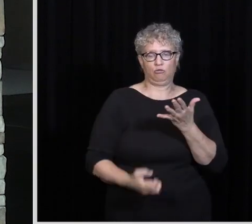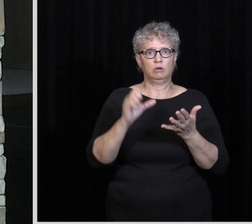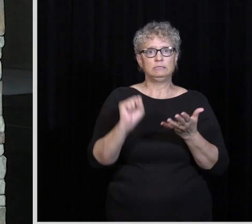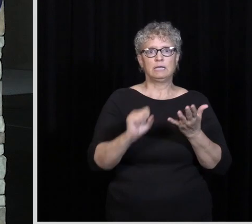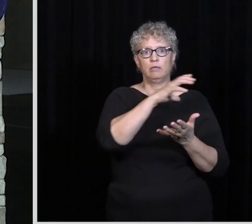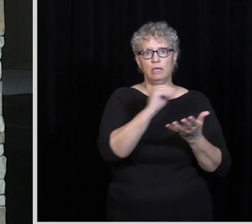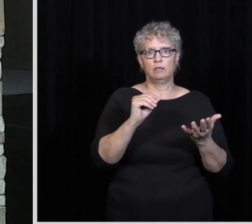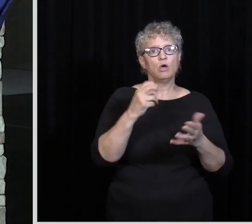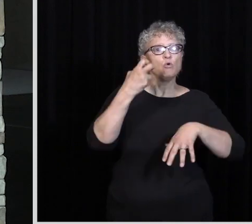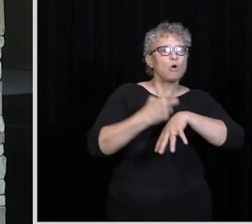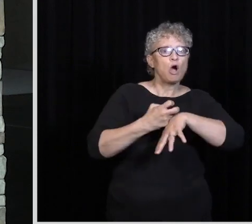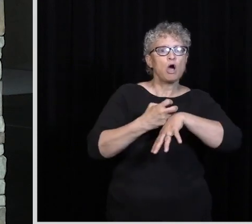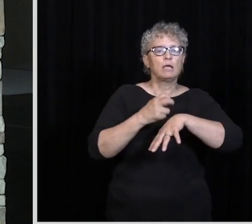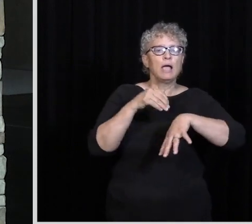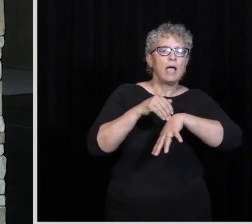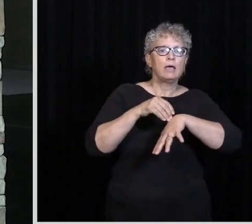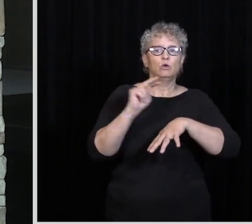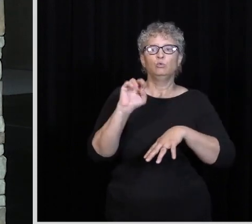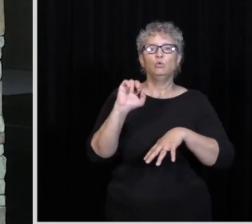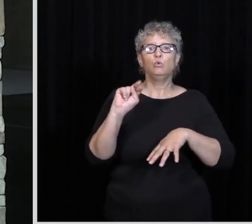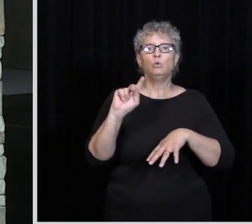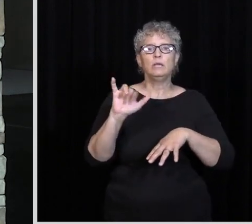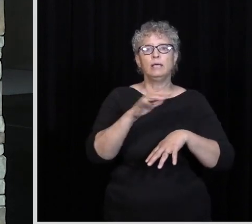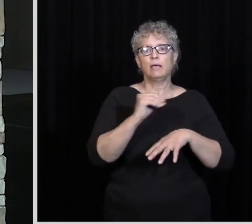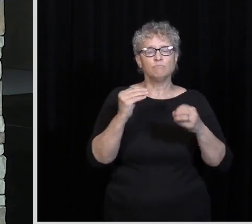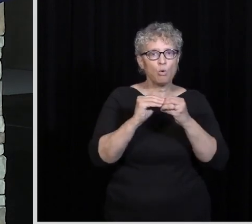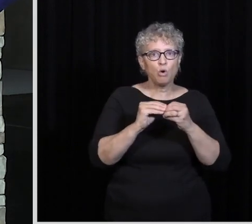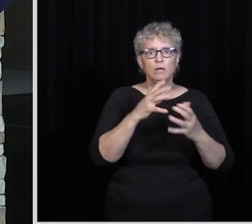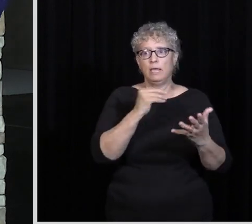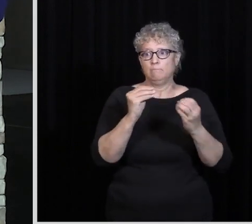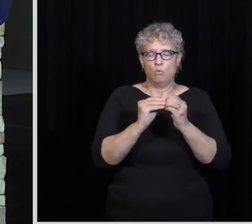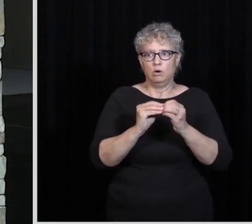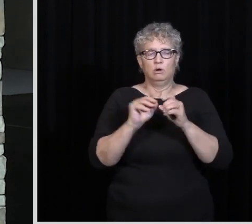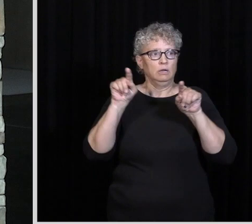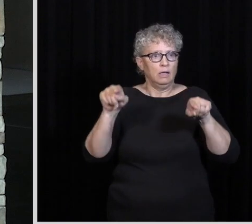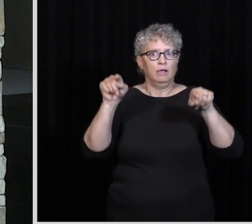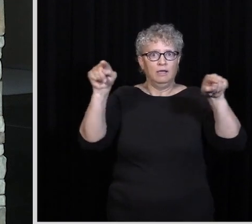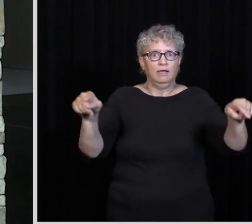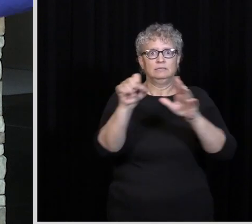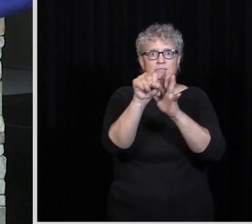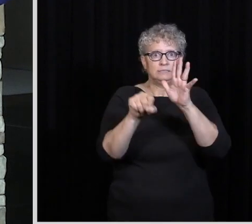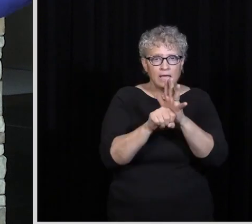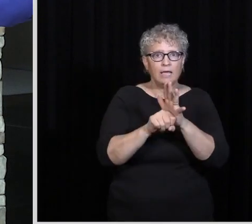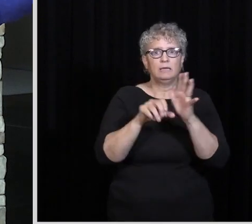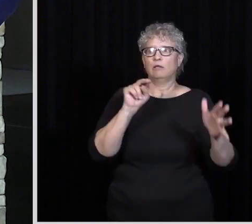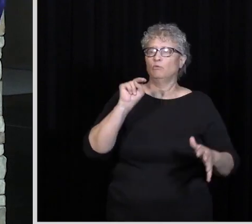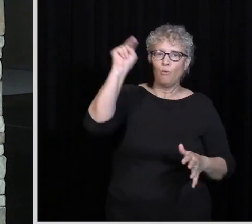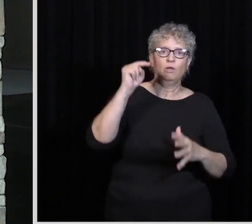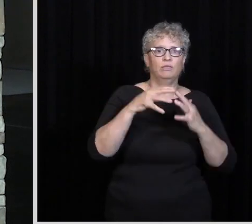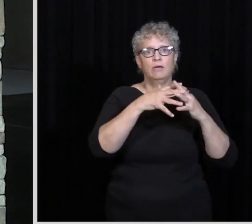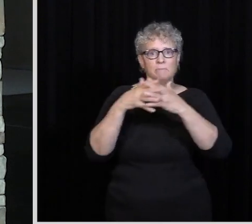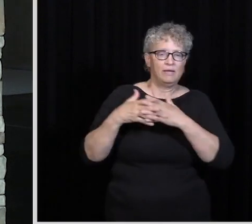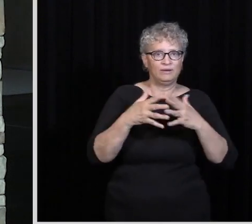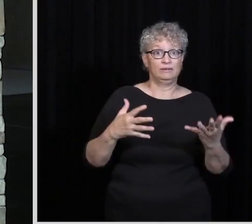maybe with further out and statewide and North America.